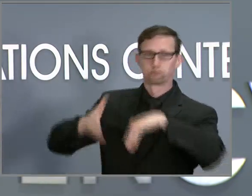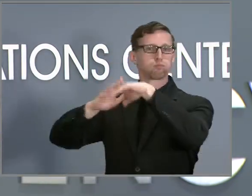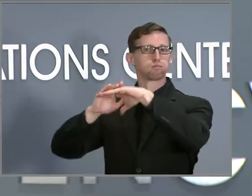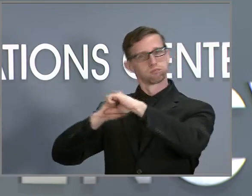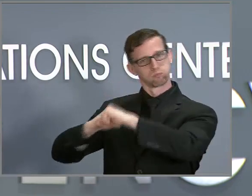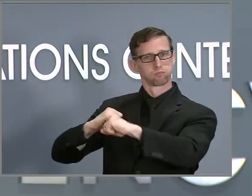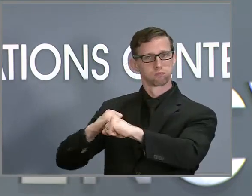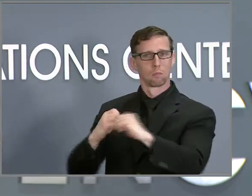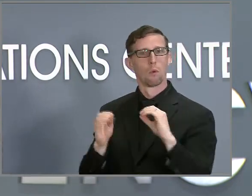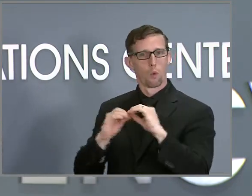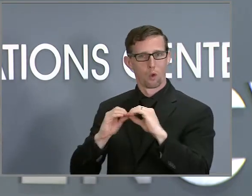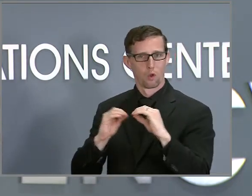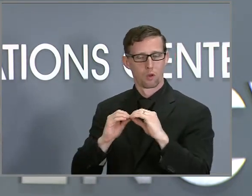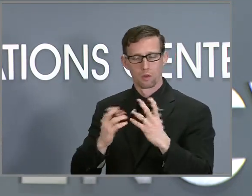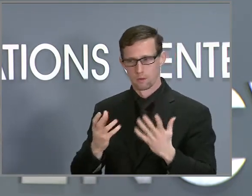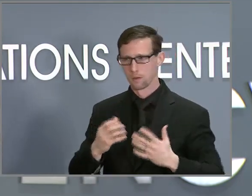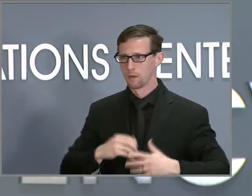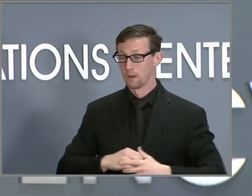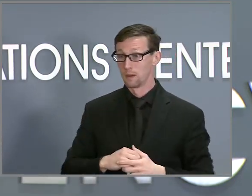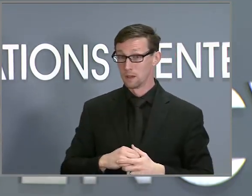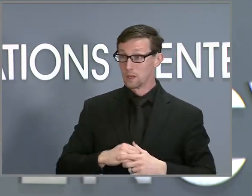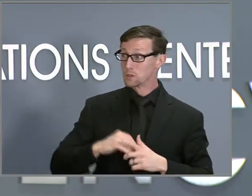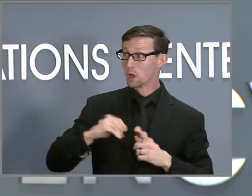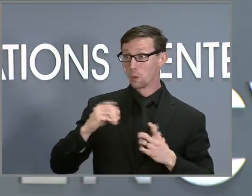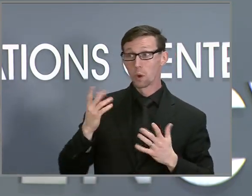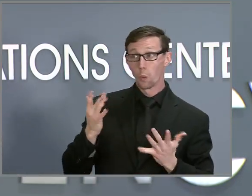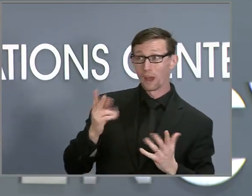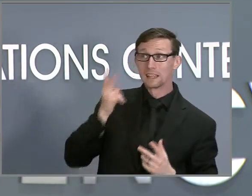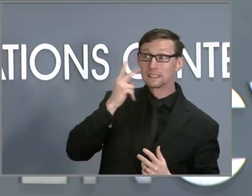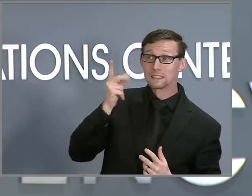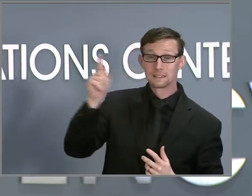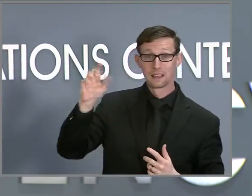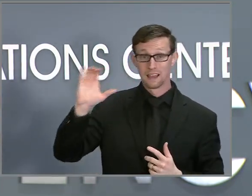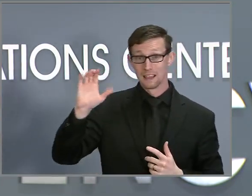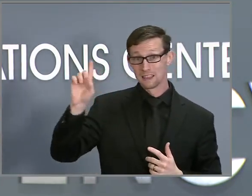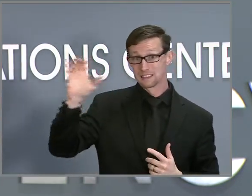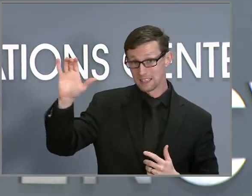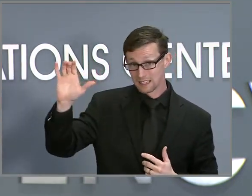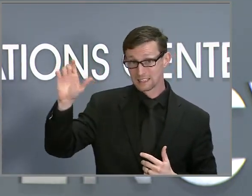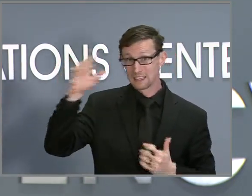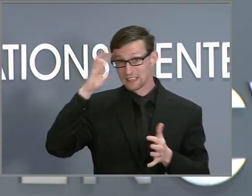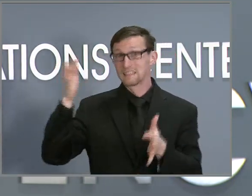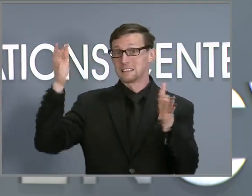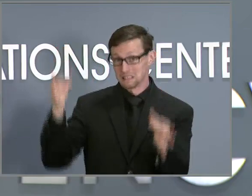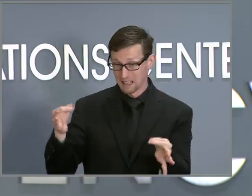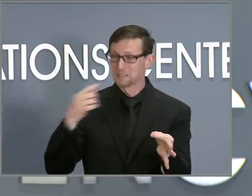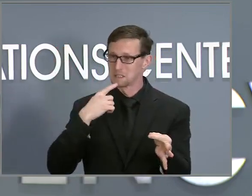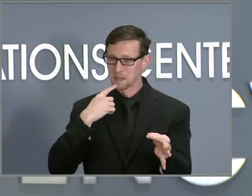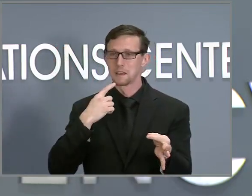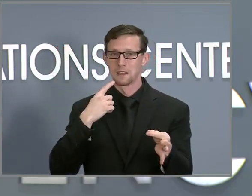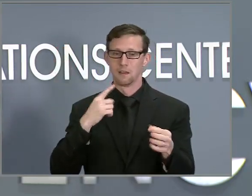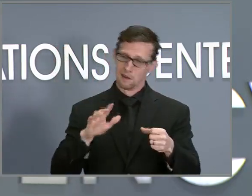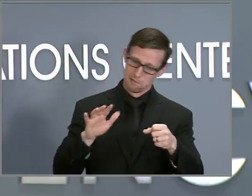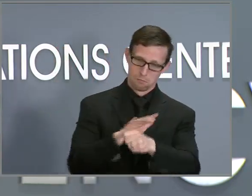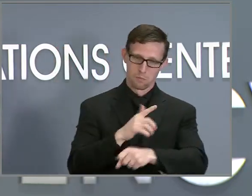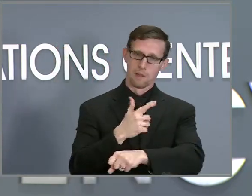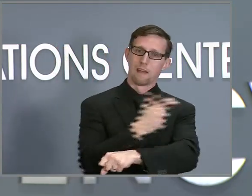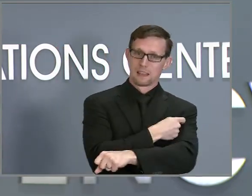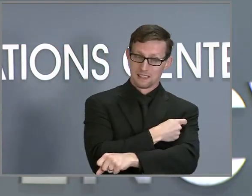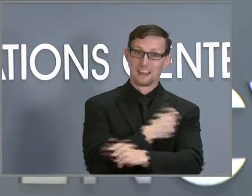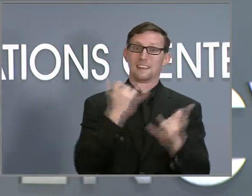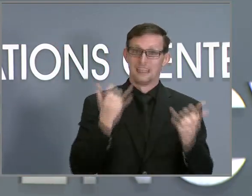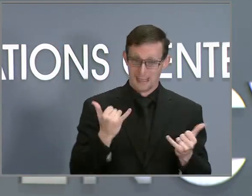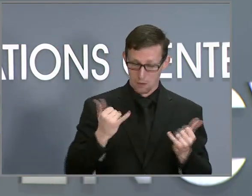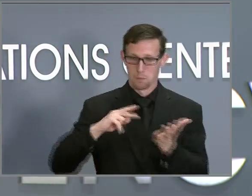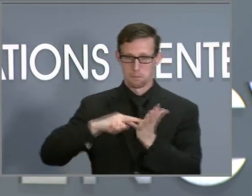system. So when the CDC makes that decision that they're going to include